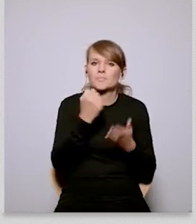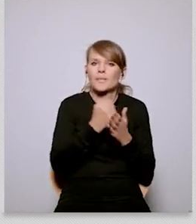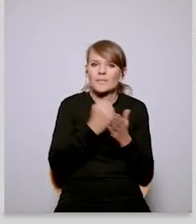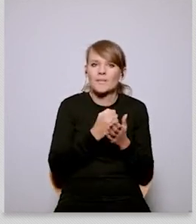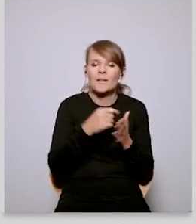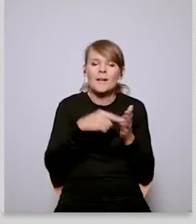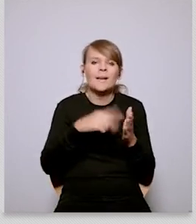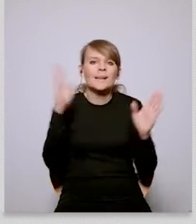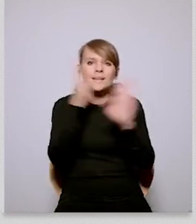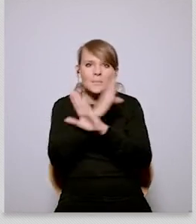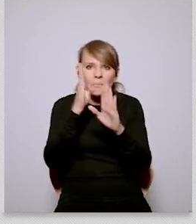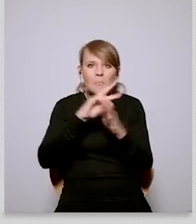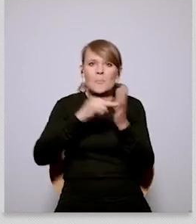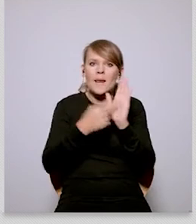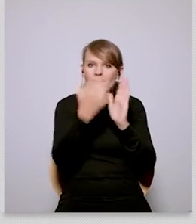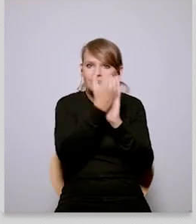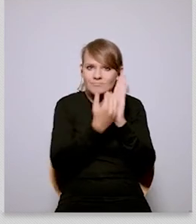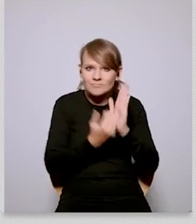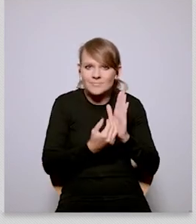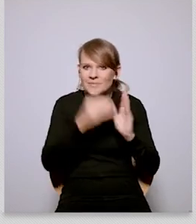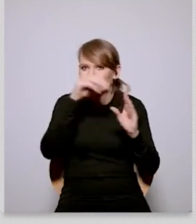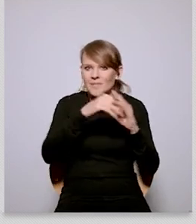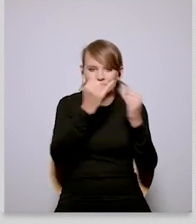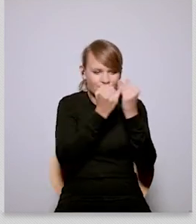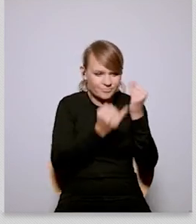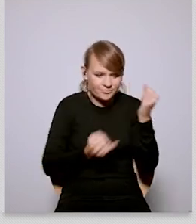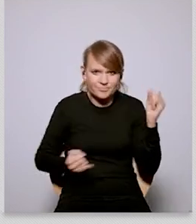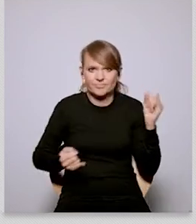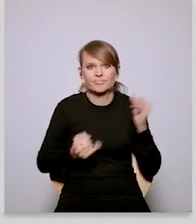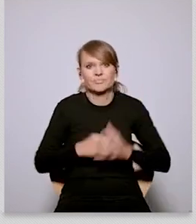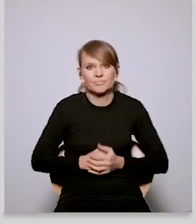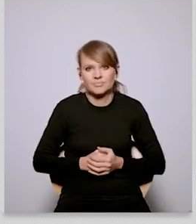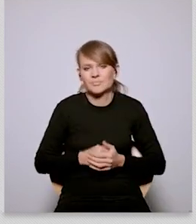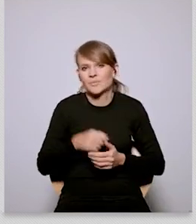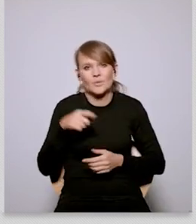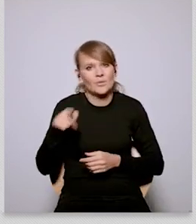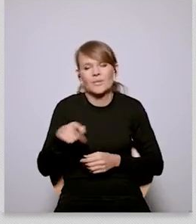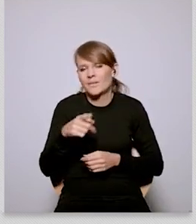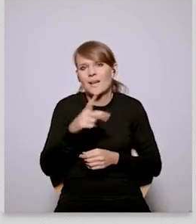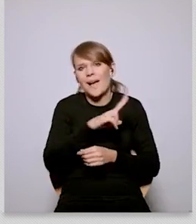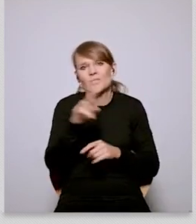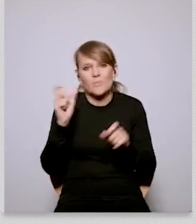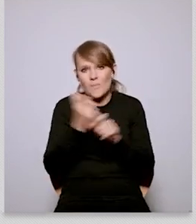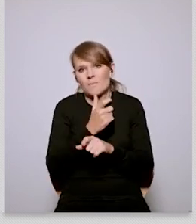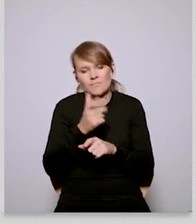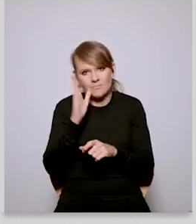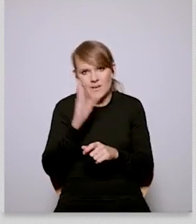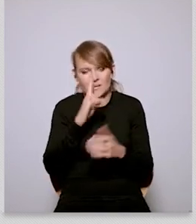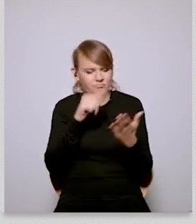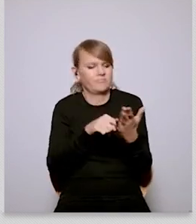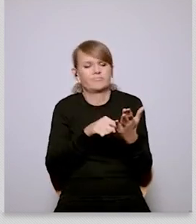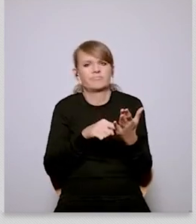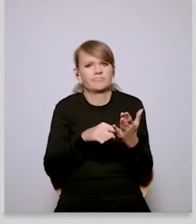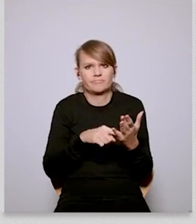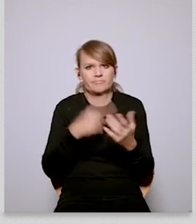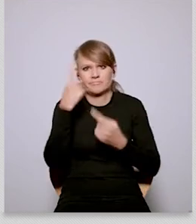many it is the question of of uh public funding for gas projects i mean this can be a political charge issue as well